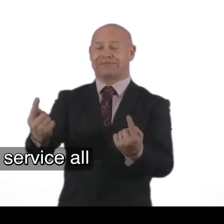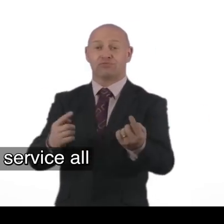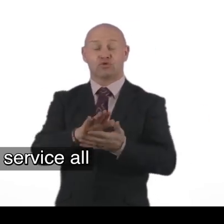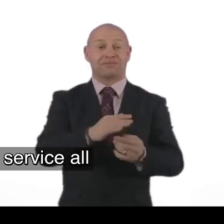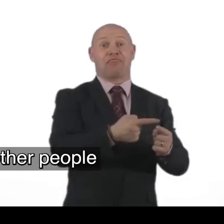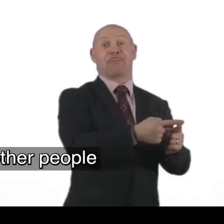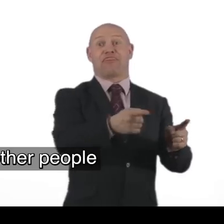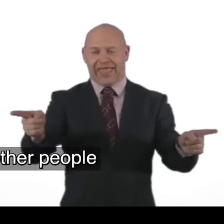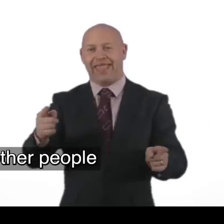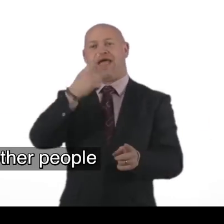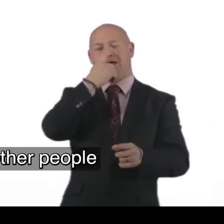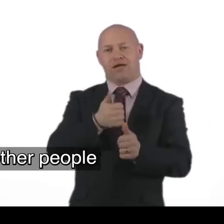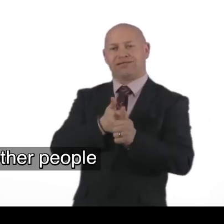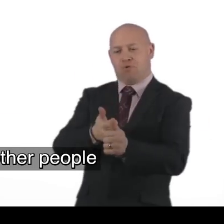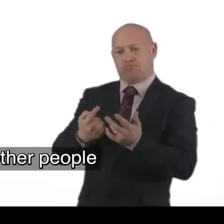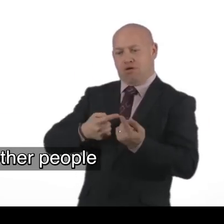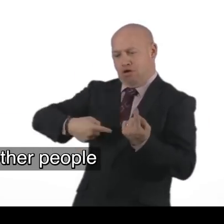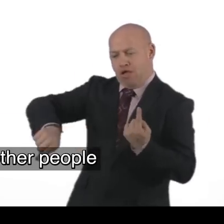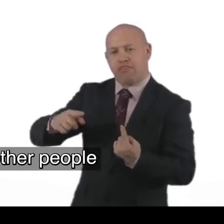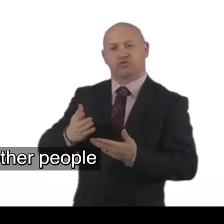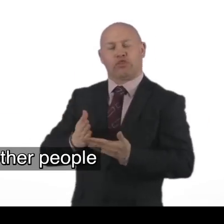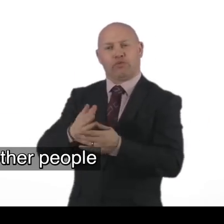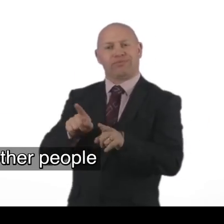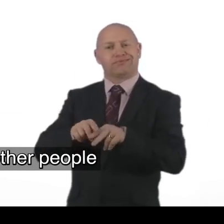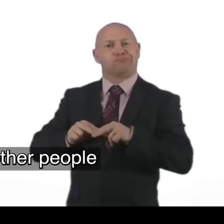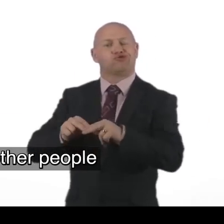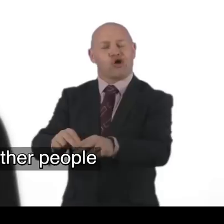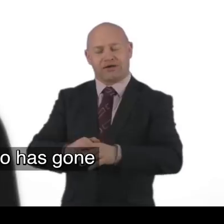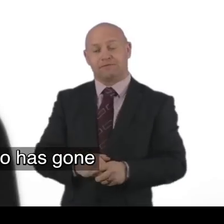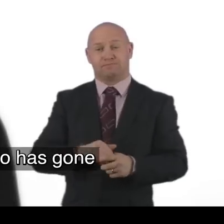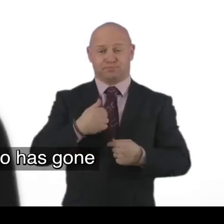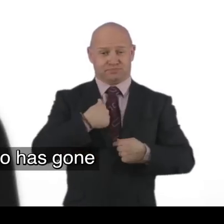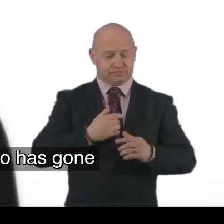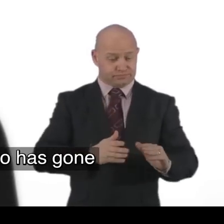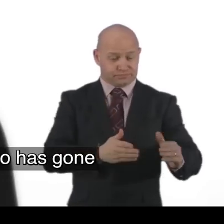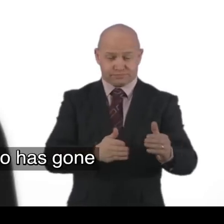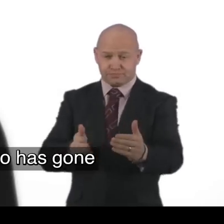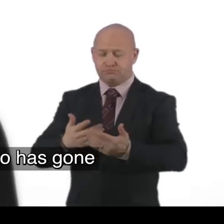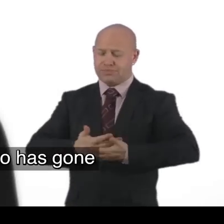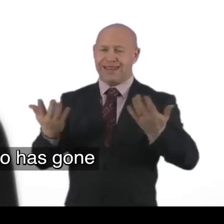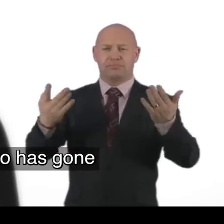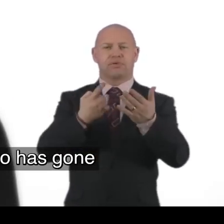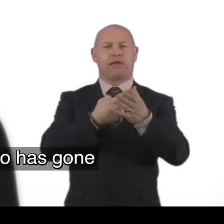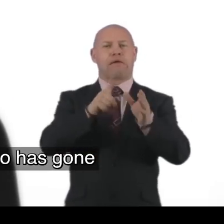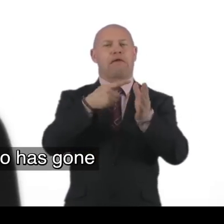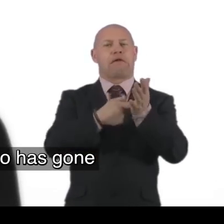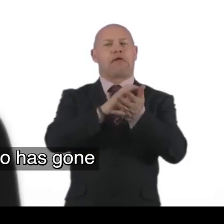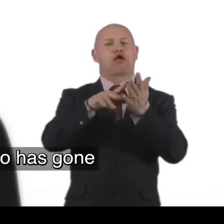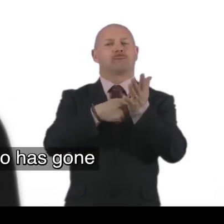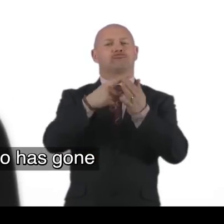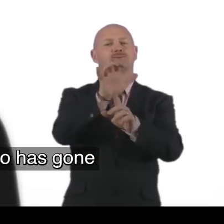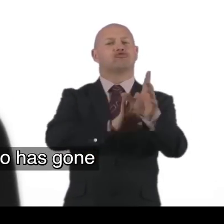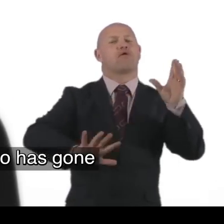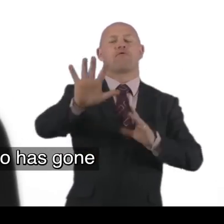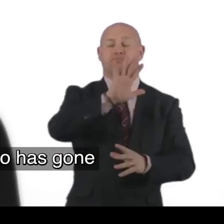And therefore. The best people. To support. people. Through that journey. We provide. Services. anyone. In